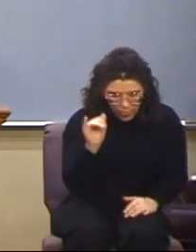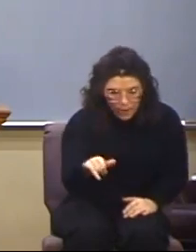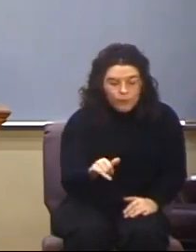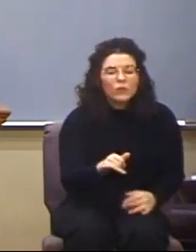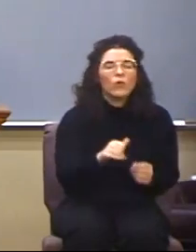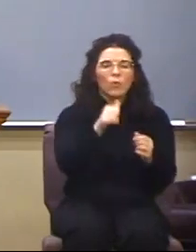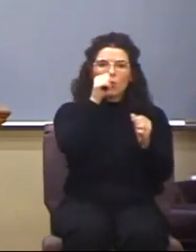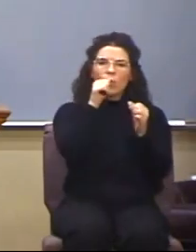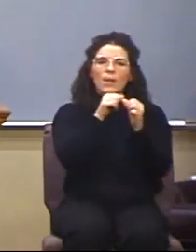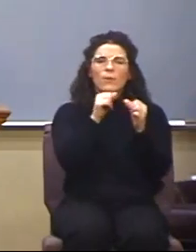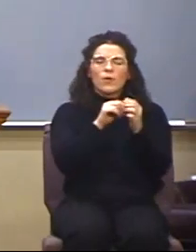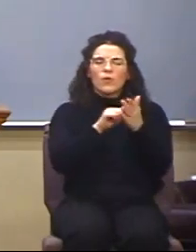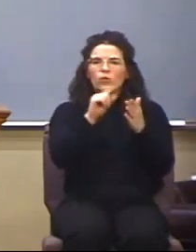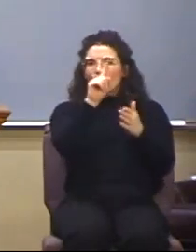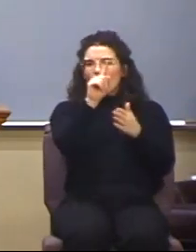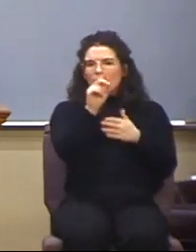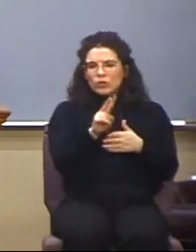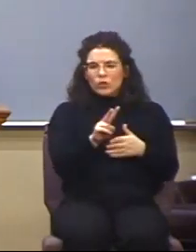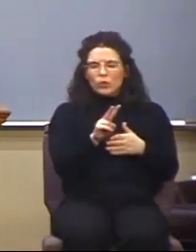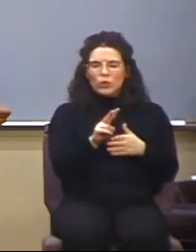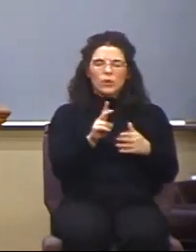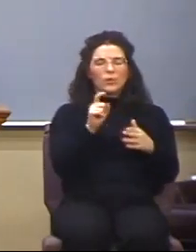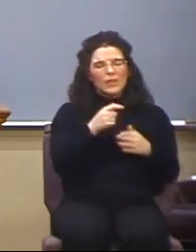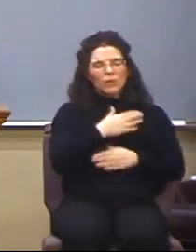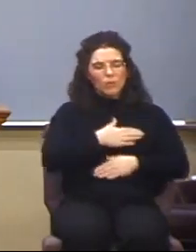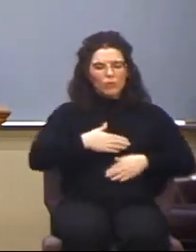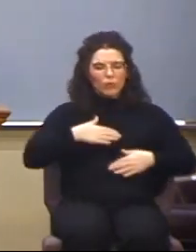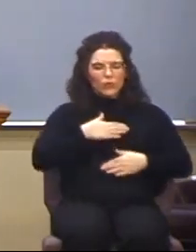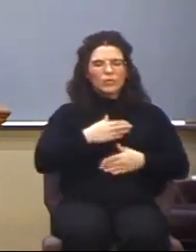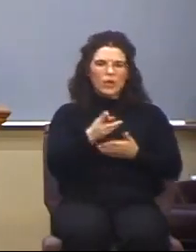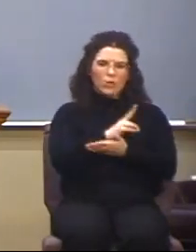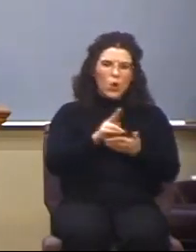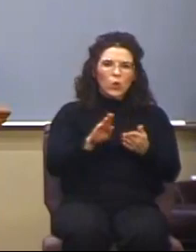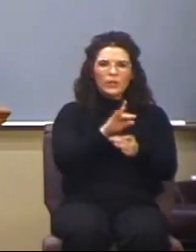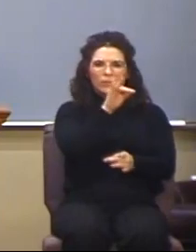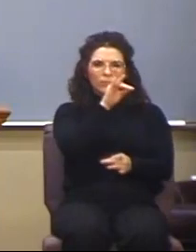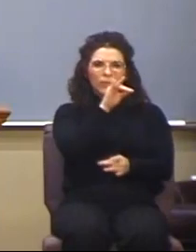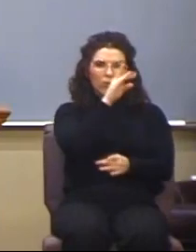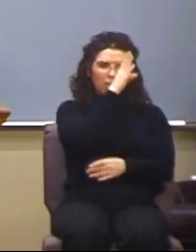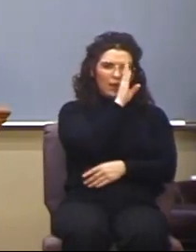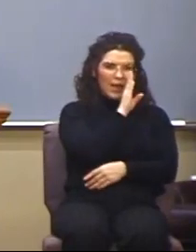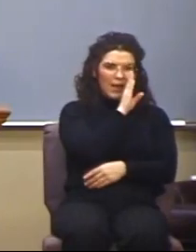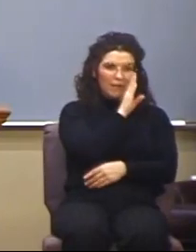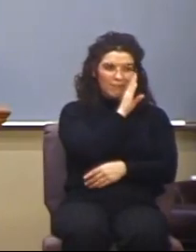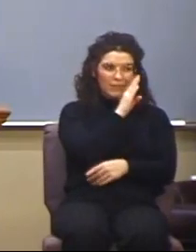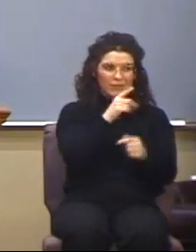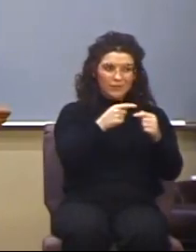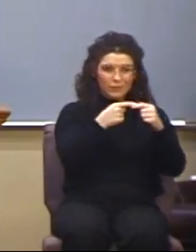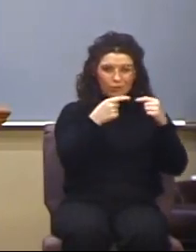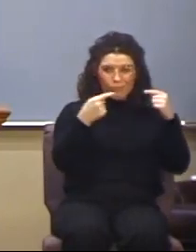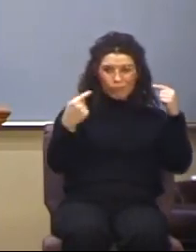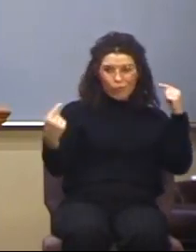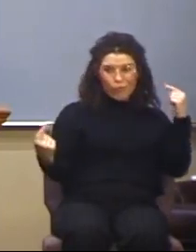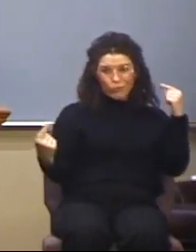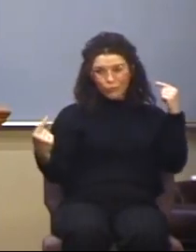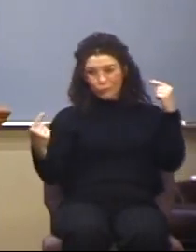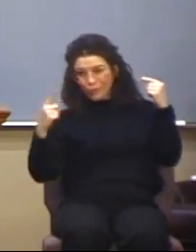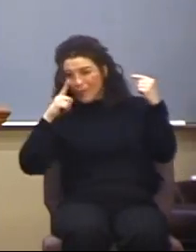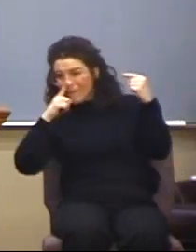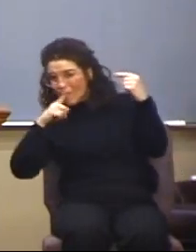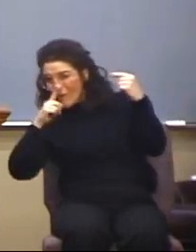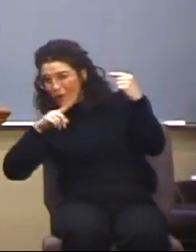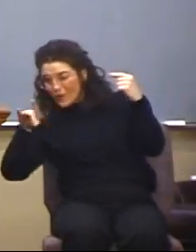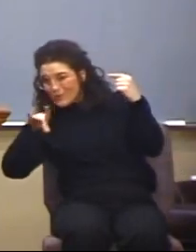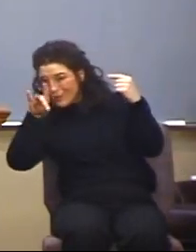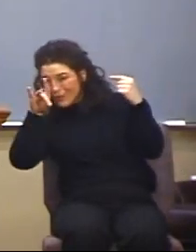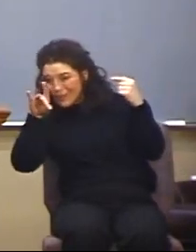want to appreciate the spirit of God, Holy Spirit of God, as opposed to the false spirit, the spirit of Antichrist. The